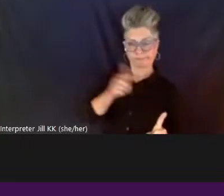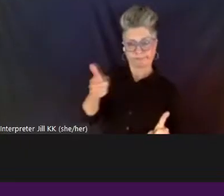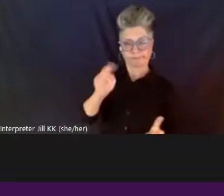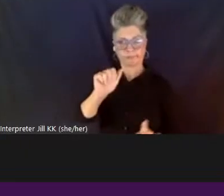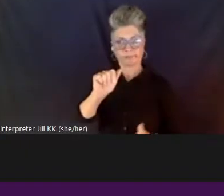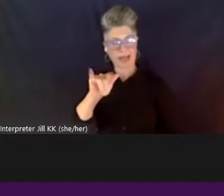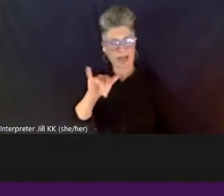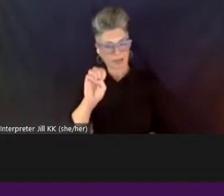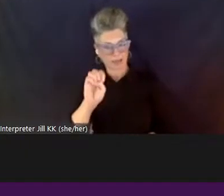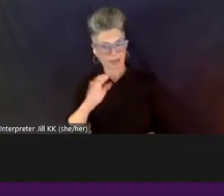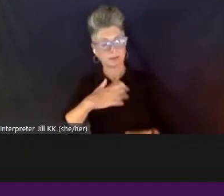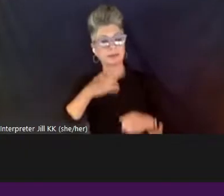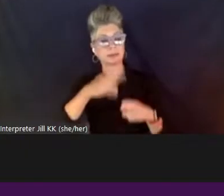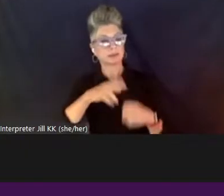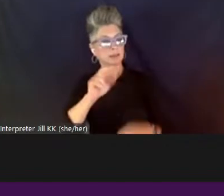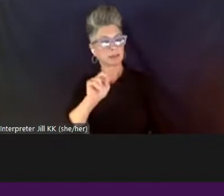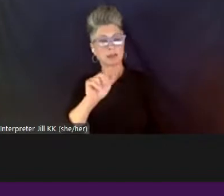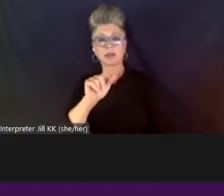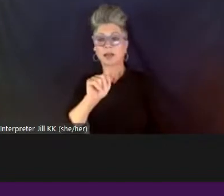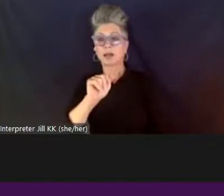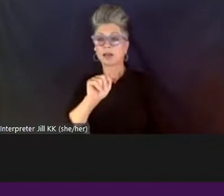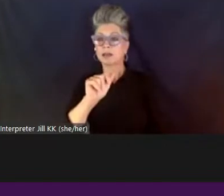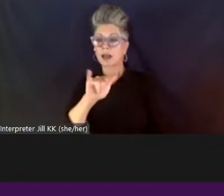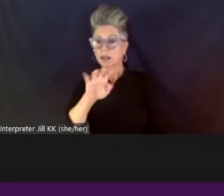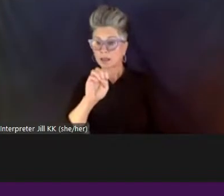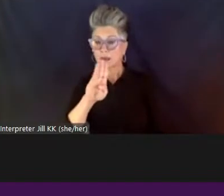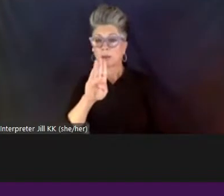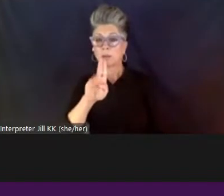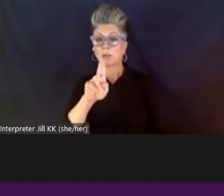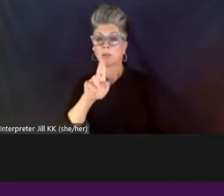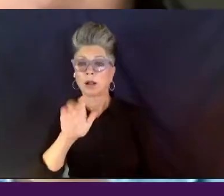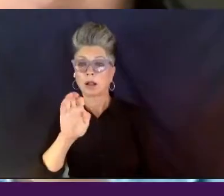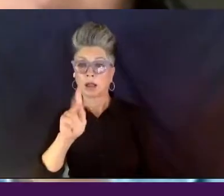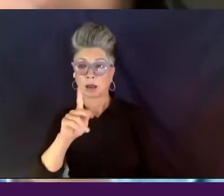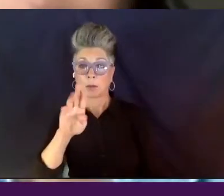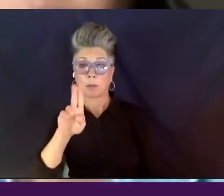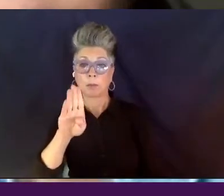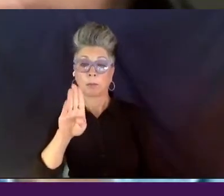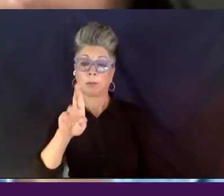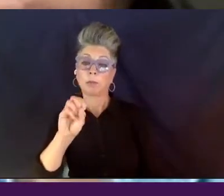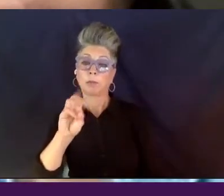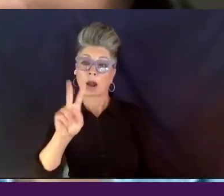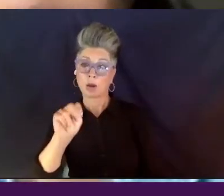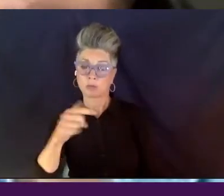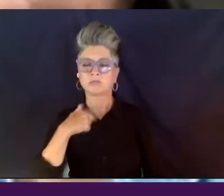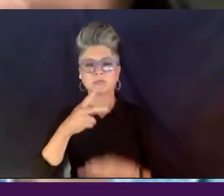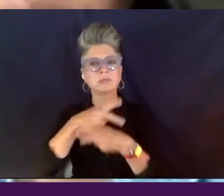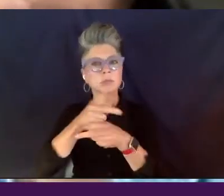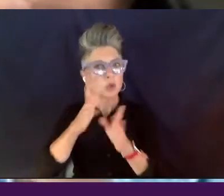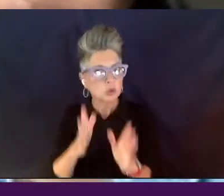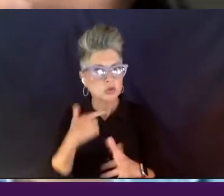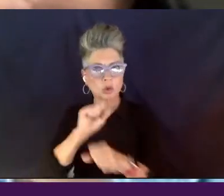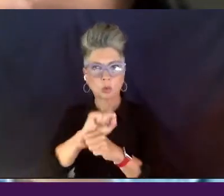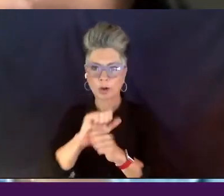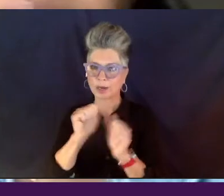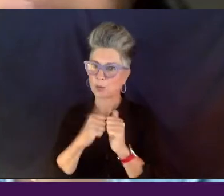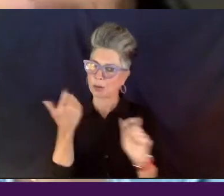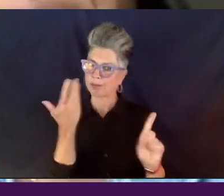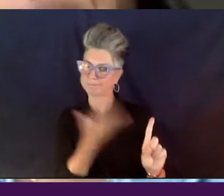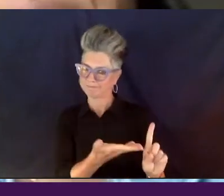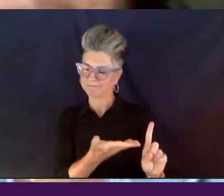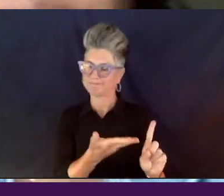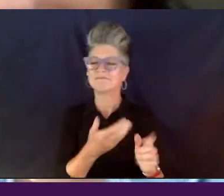My name is Natalie Bullock-Brown. And I am a producer. I'm working with Byron Hurt on